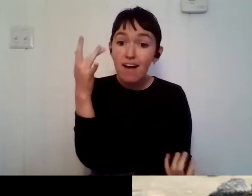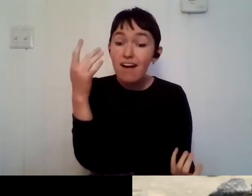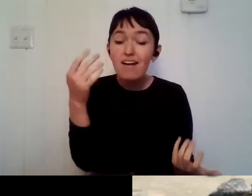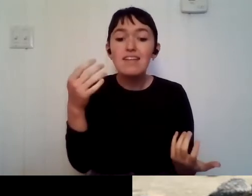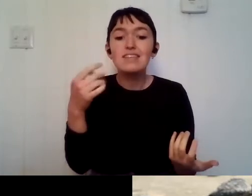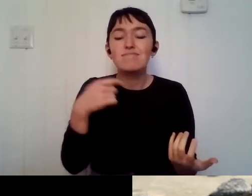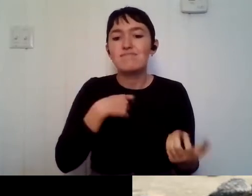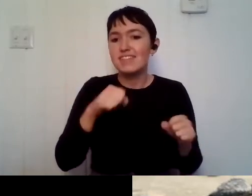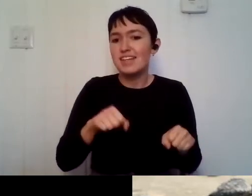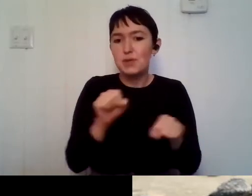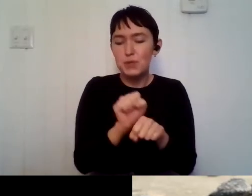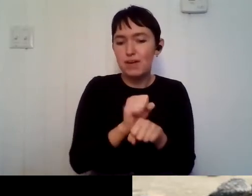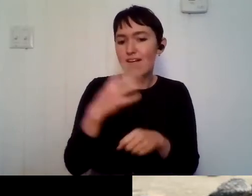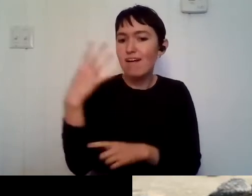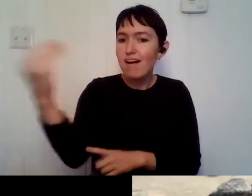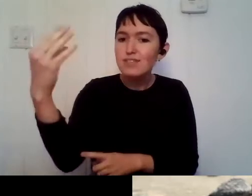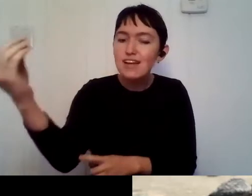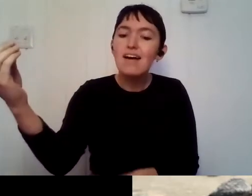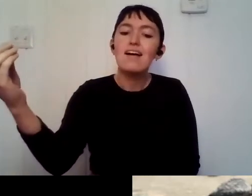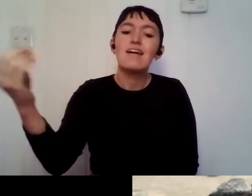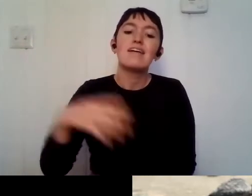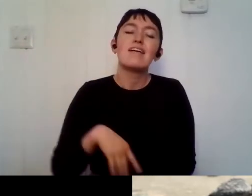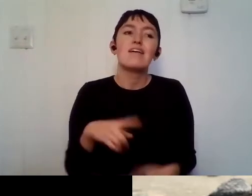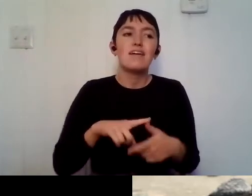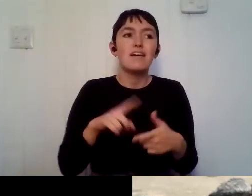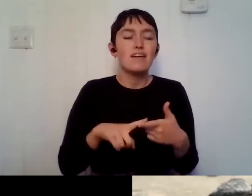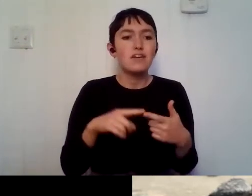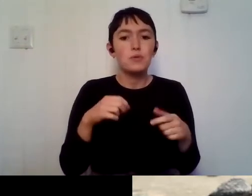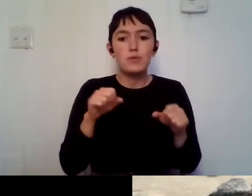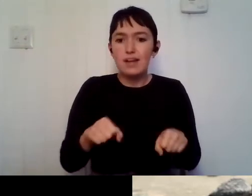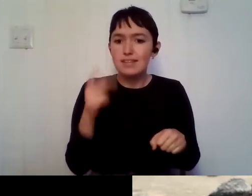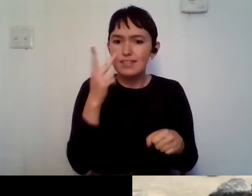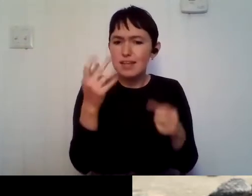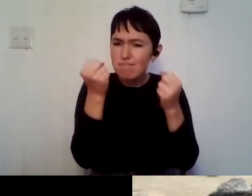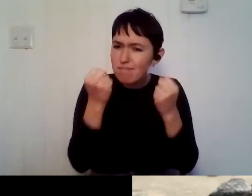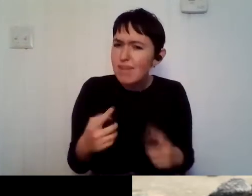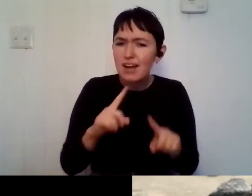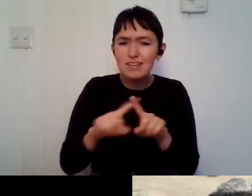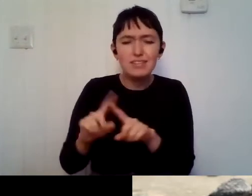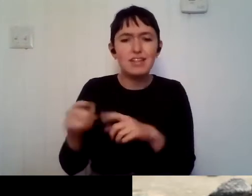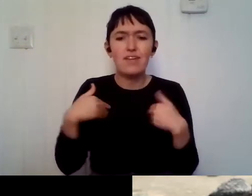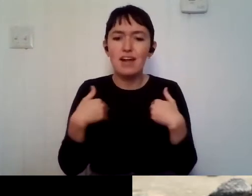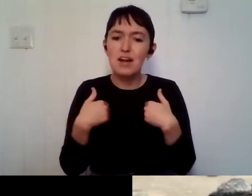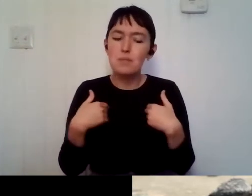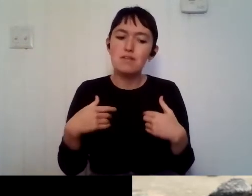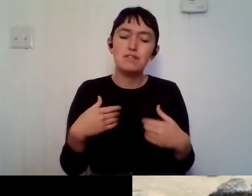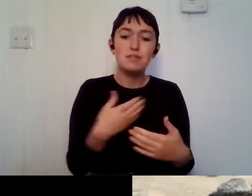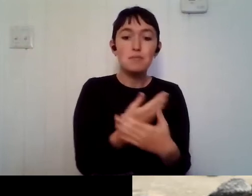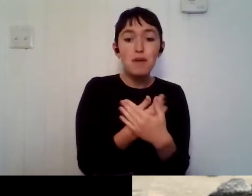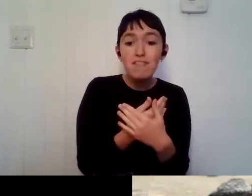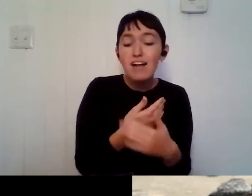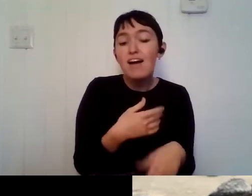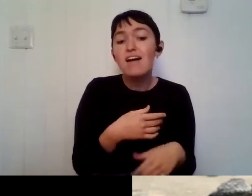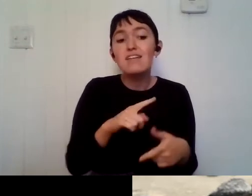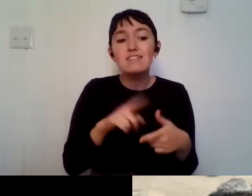two, I get to see a lot of different, um, animals. Um, some as small as butterflies, others, um, as